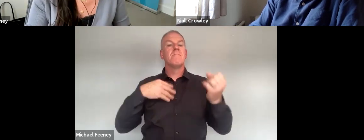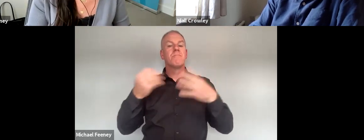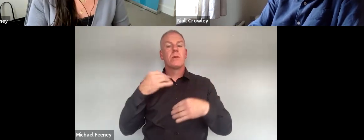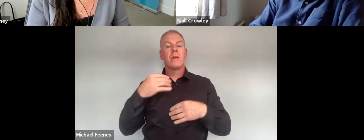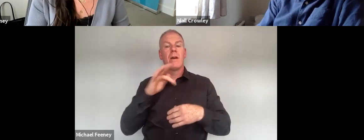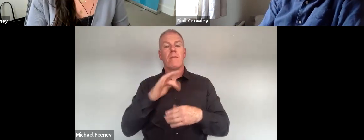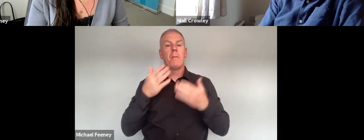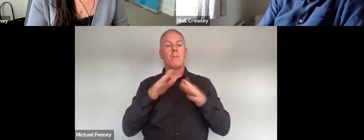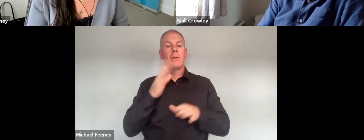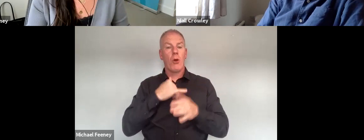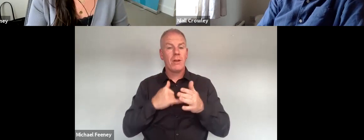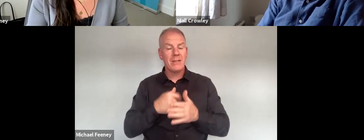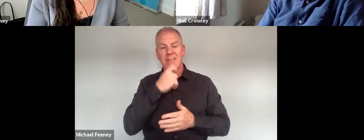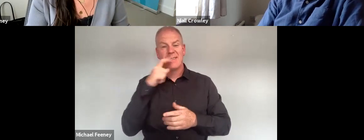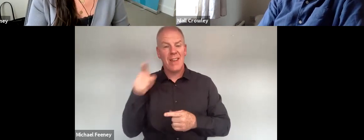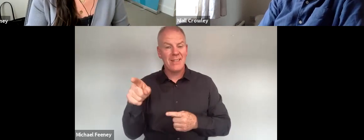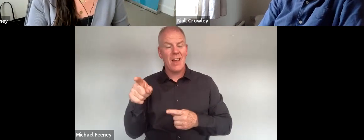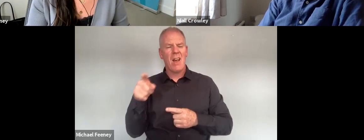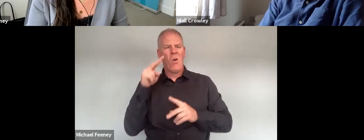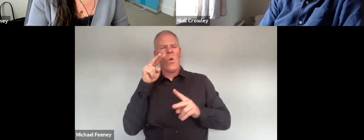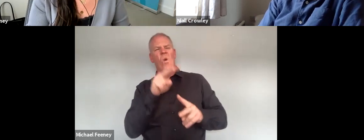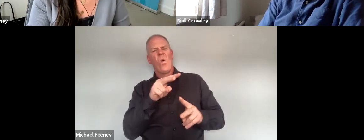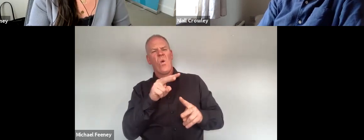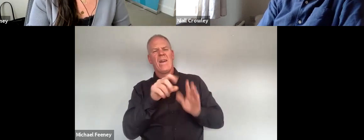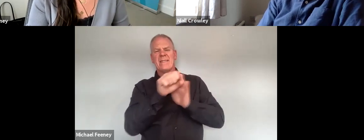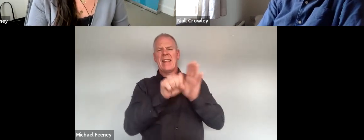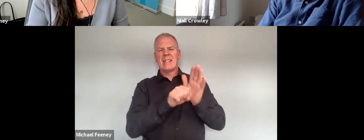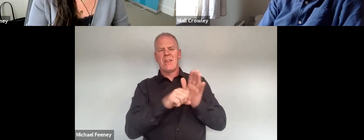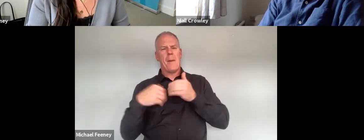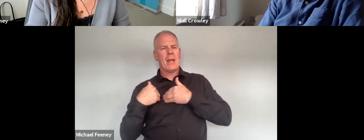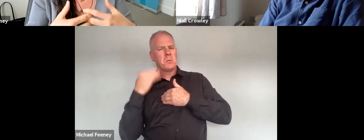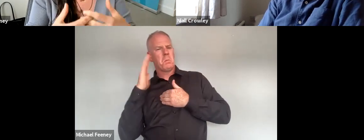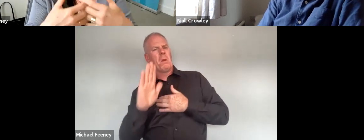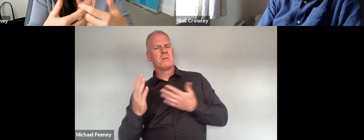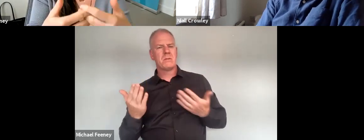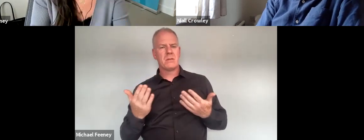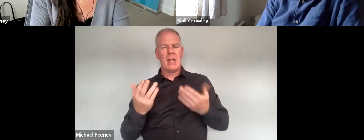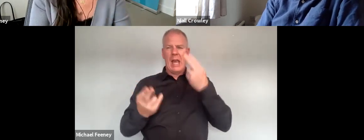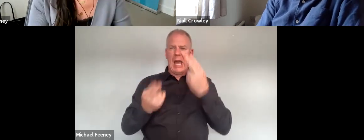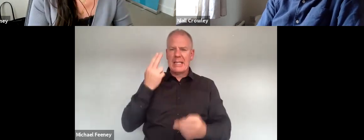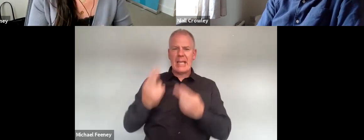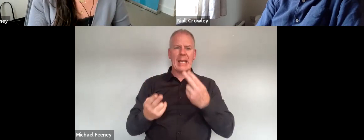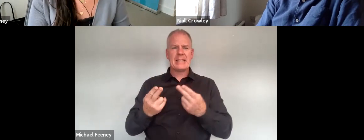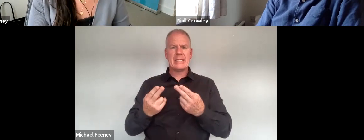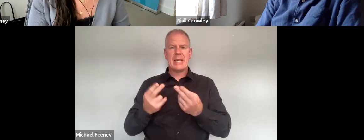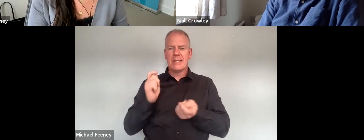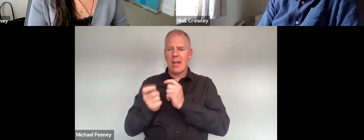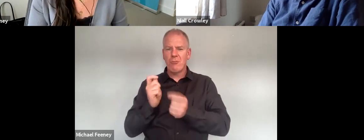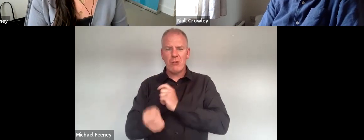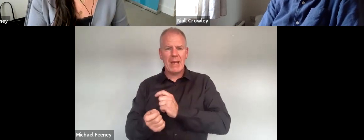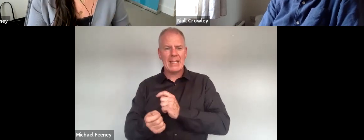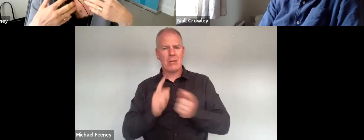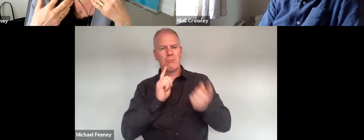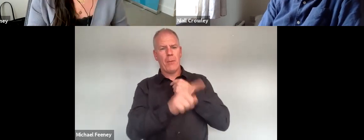bodies is that they see this as a statutory obligation to assess, address and report to meet their section